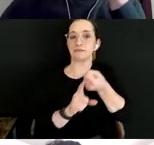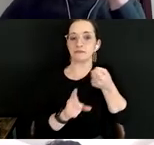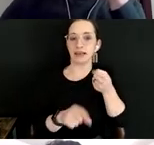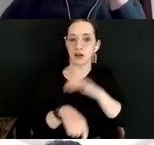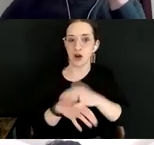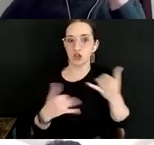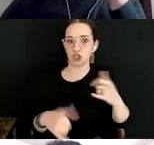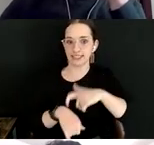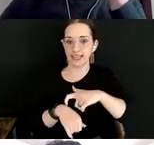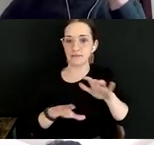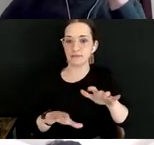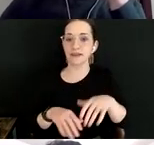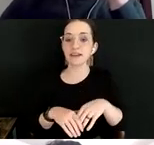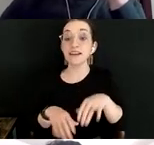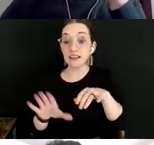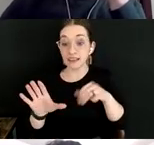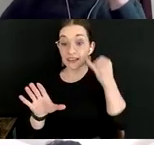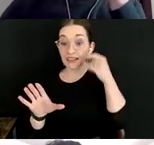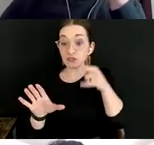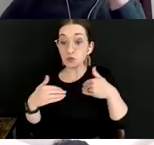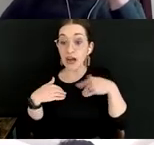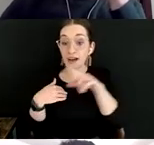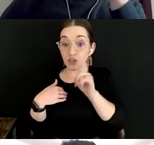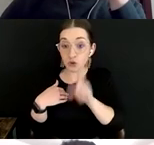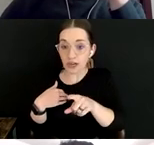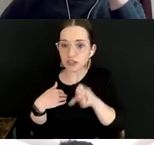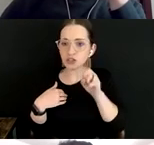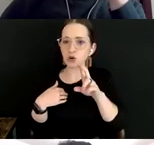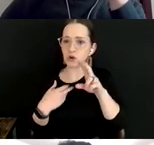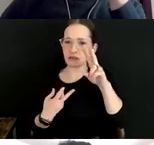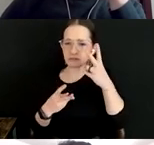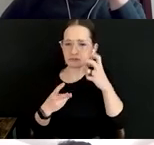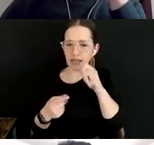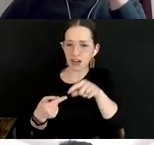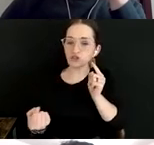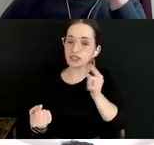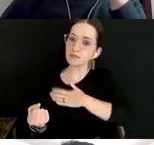And of course, if you have a question or a disagreement with how we've organized this, we'd love to see it in the chat.